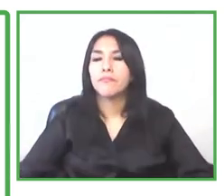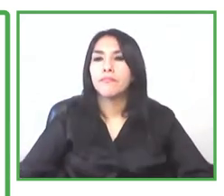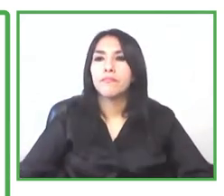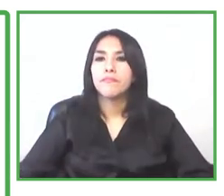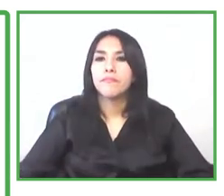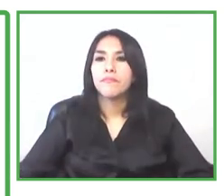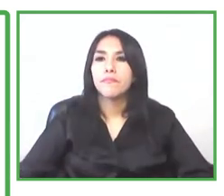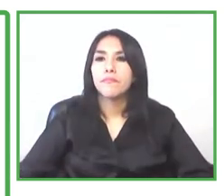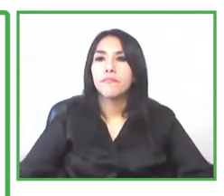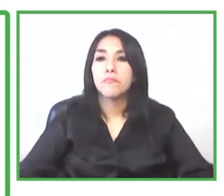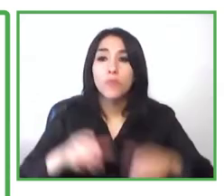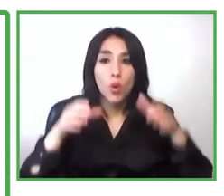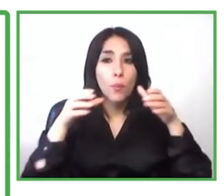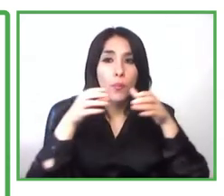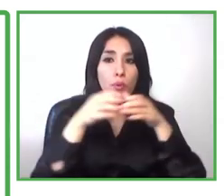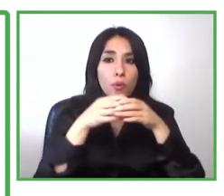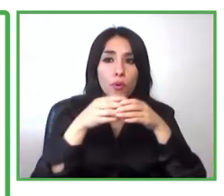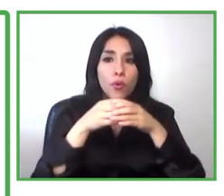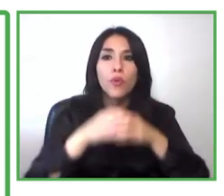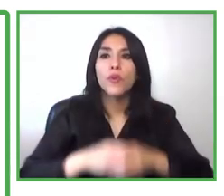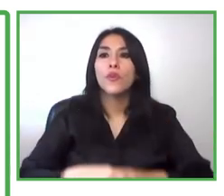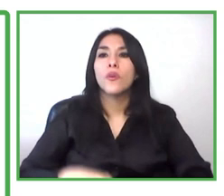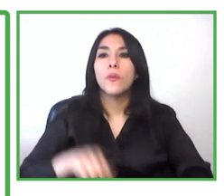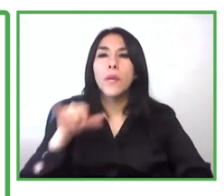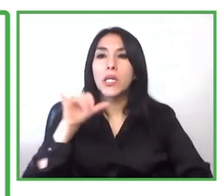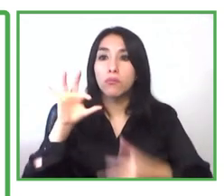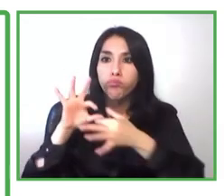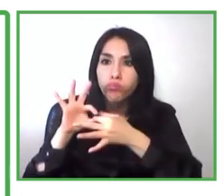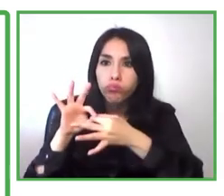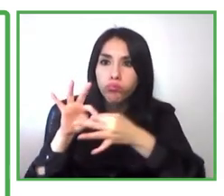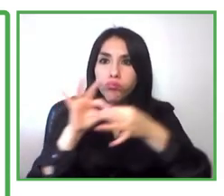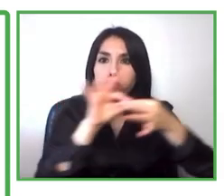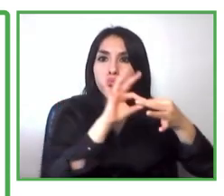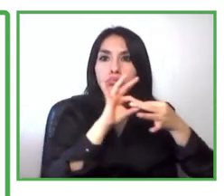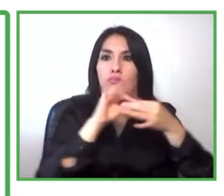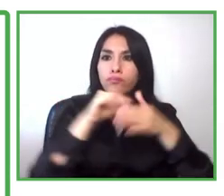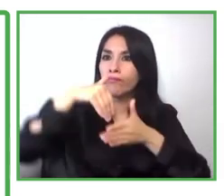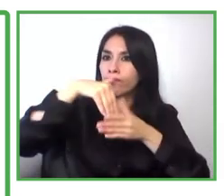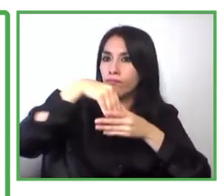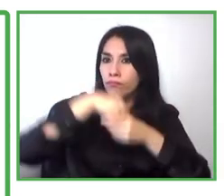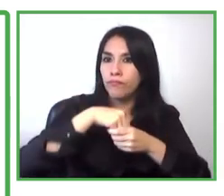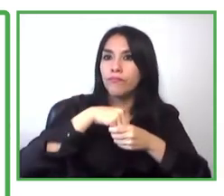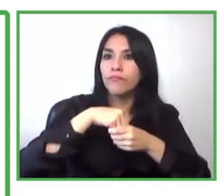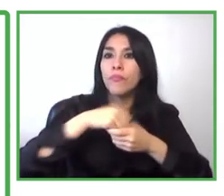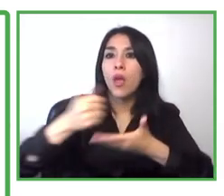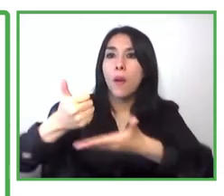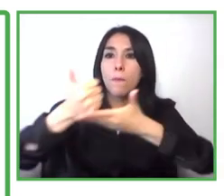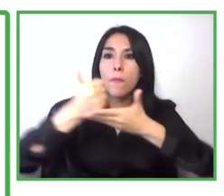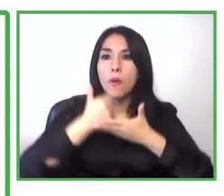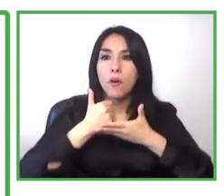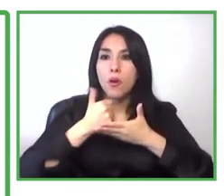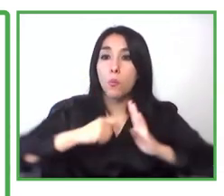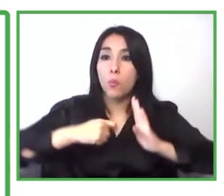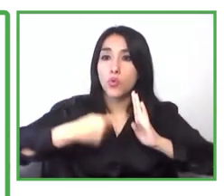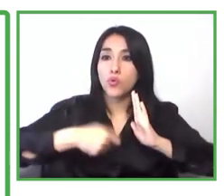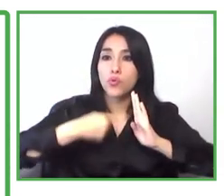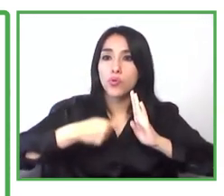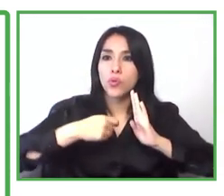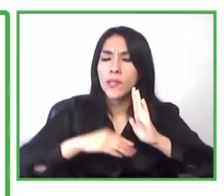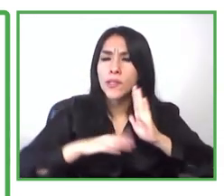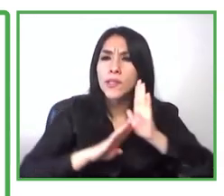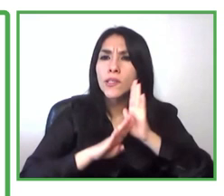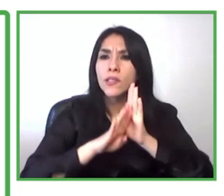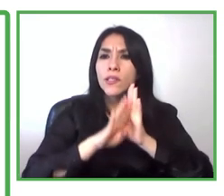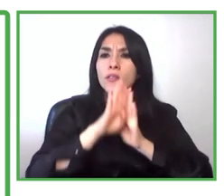scale this program and also extend it to more than 500 uh uh people for disability for the the